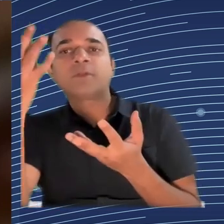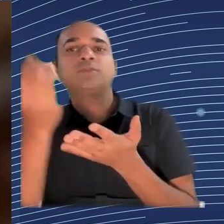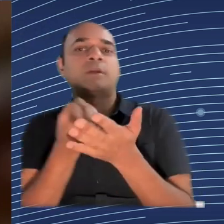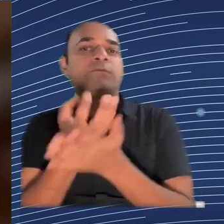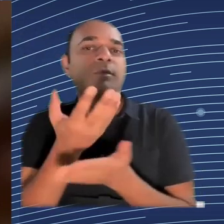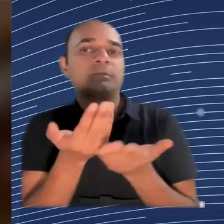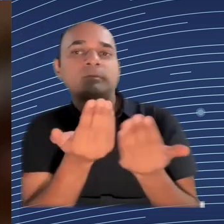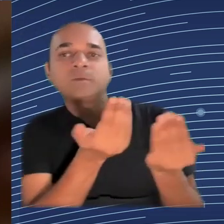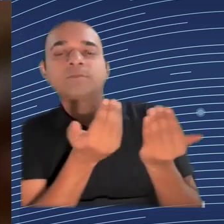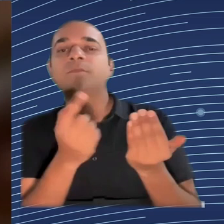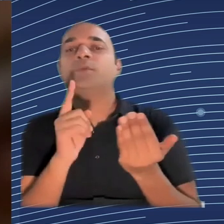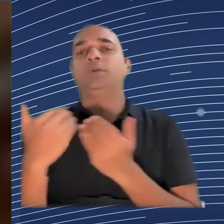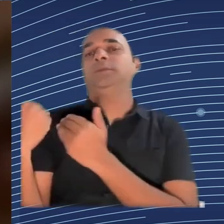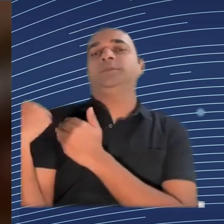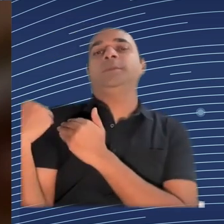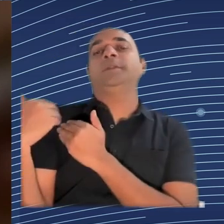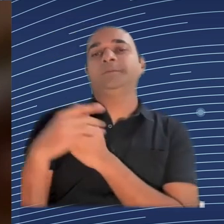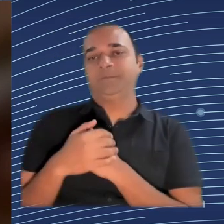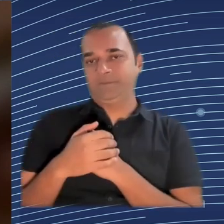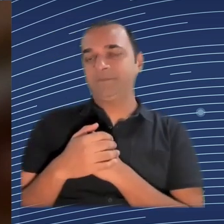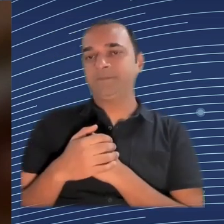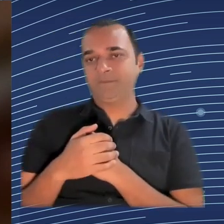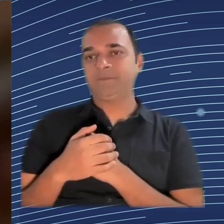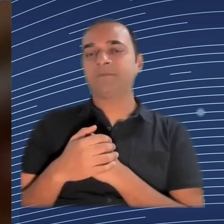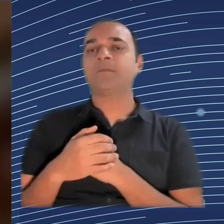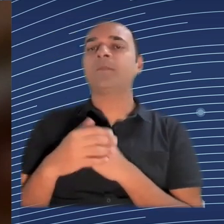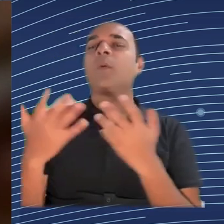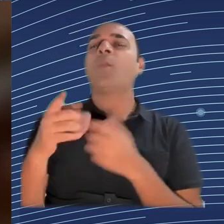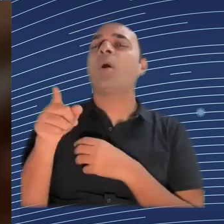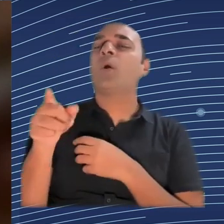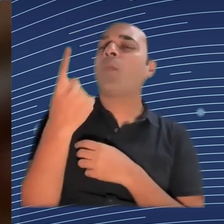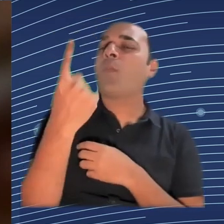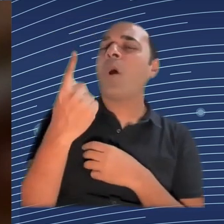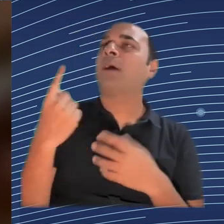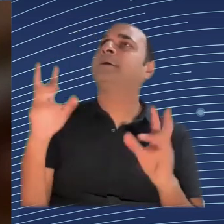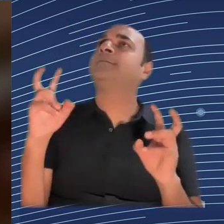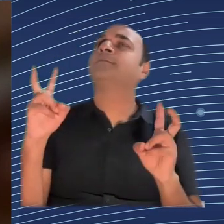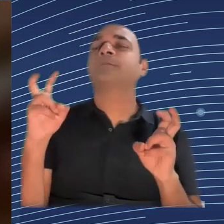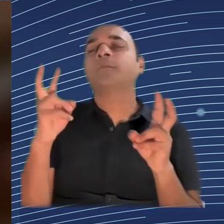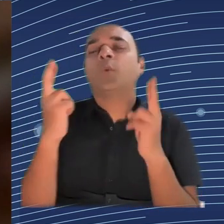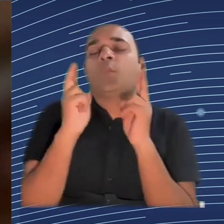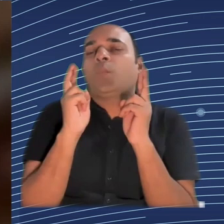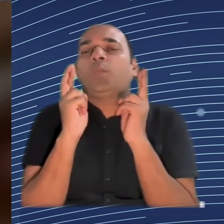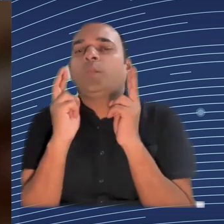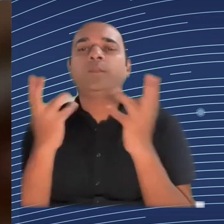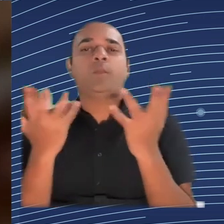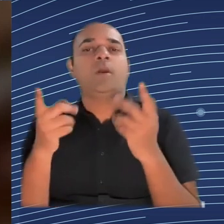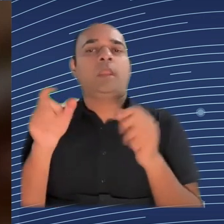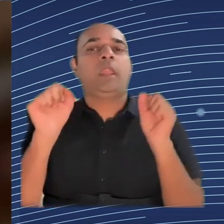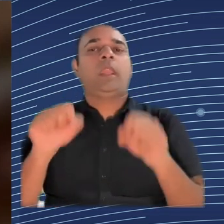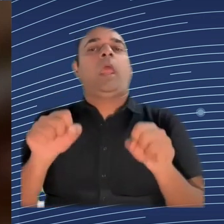industry interests or productivity gains. I think we should see it more in coalition than in opposition. And